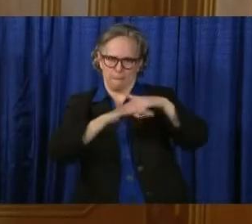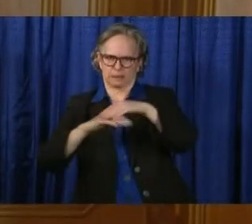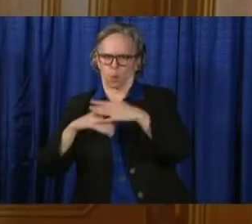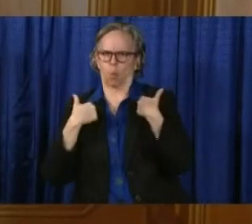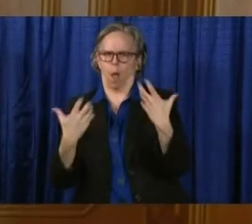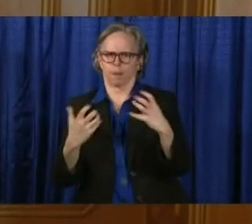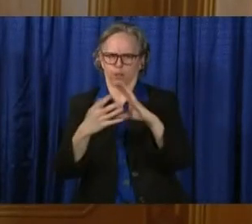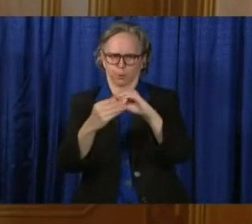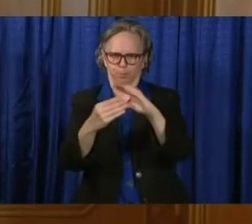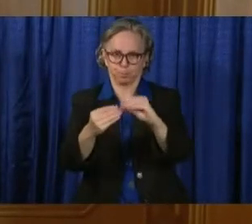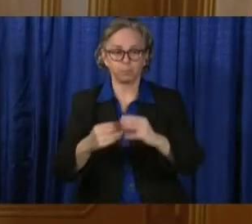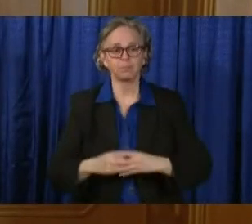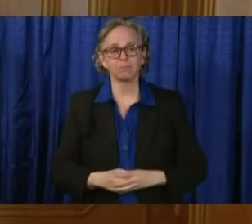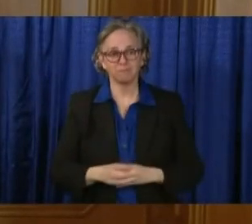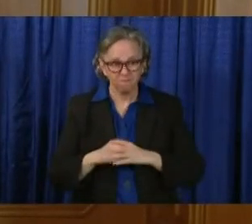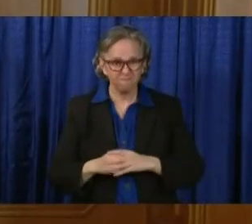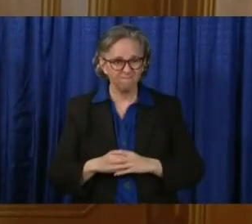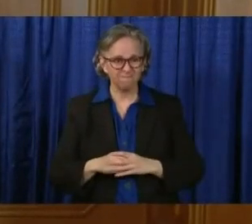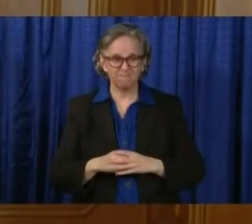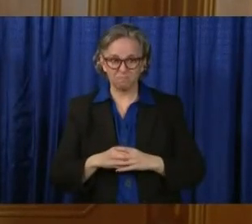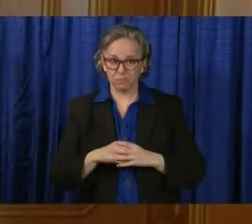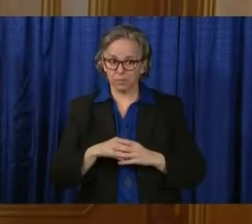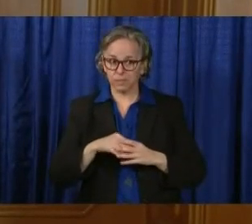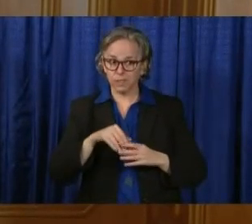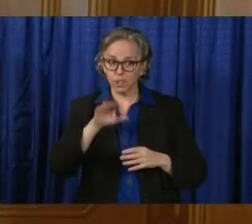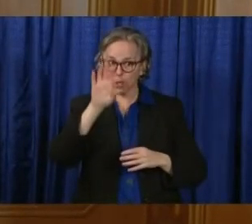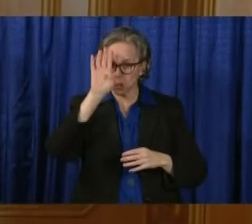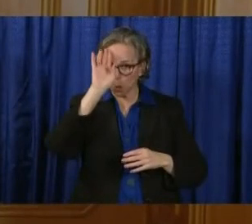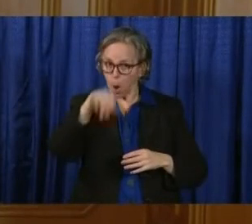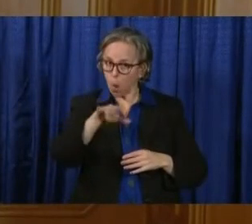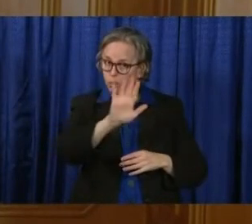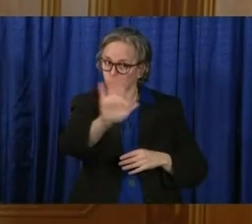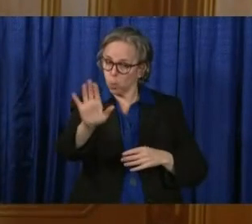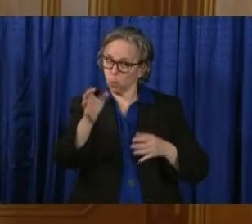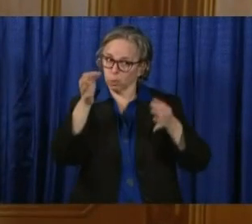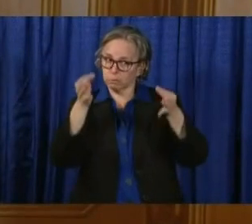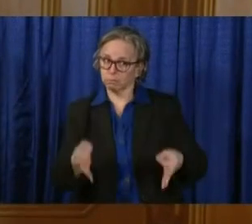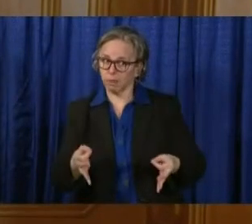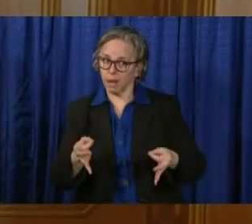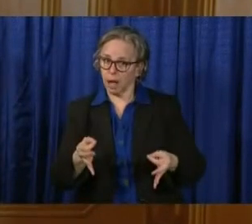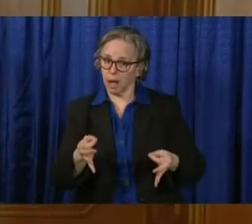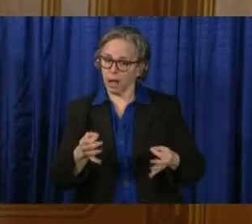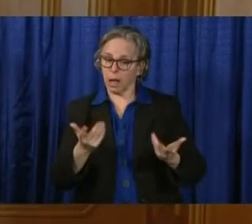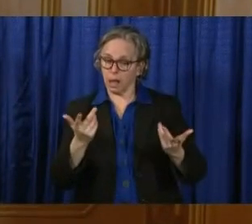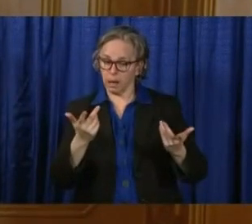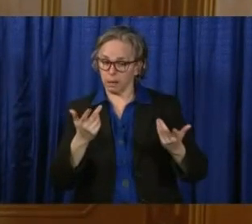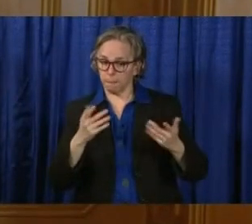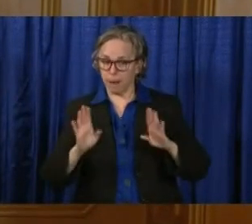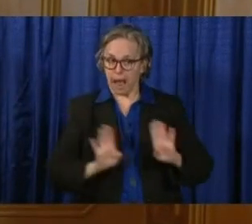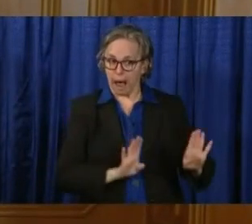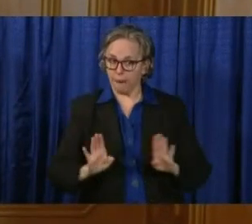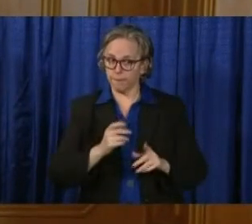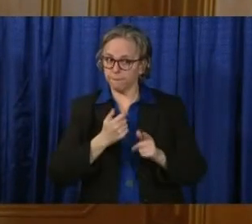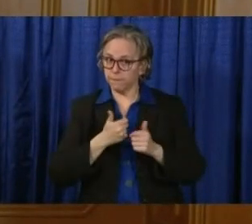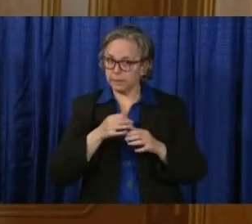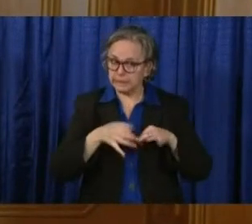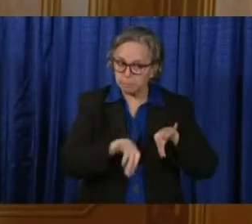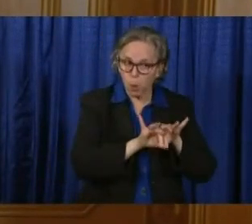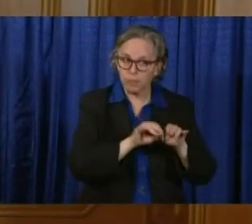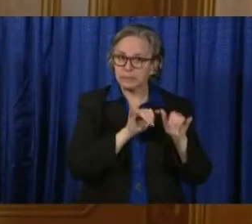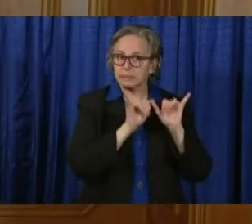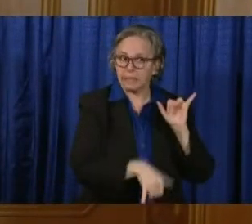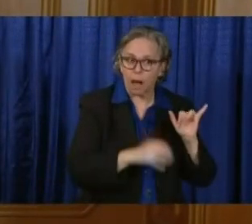is buying us time by staying home, by being very, very careful. You're buying us time.